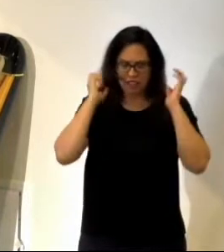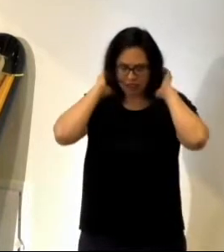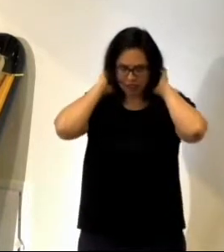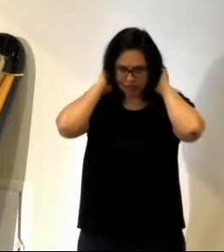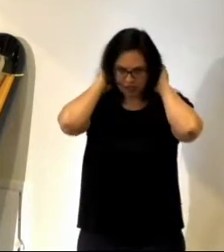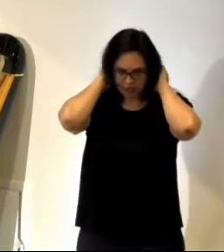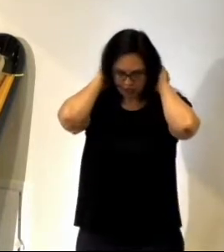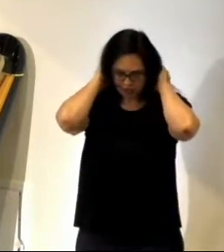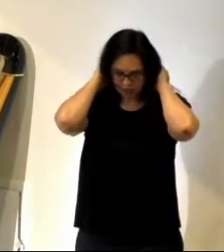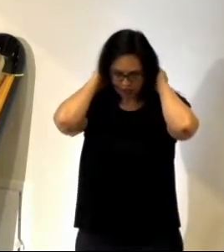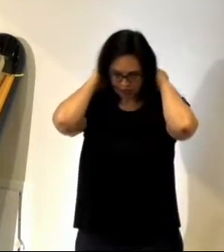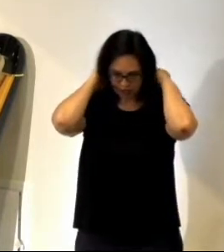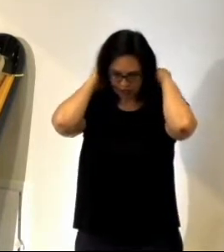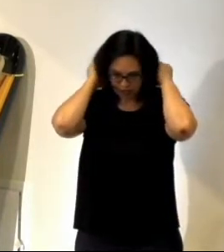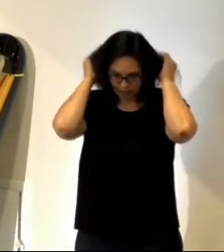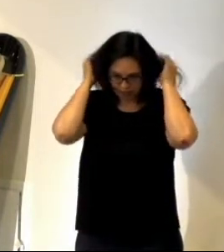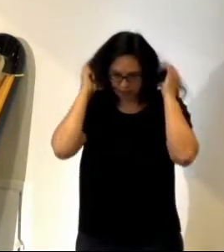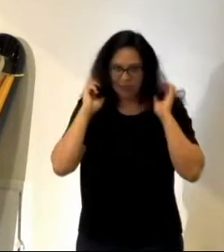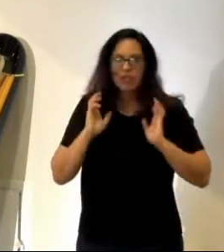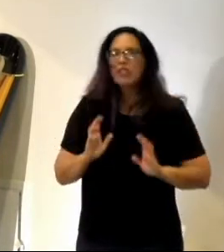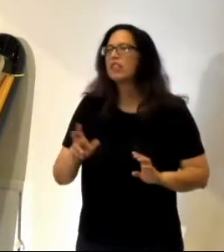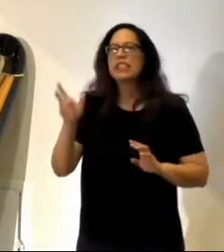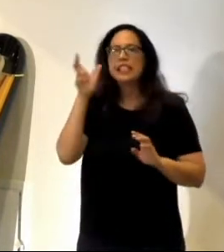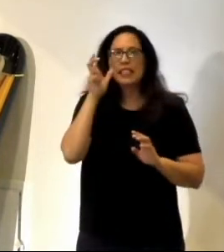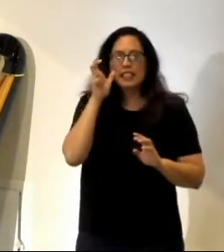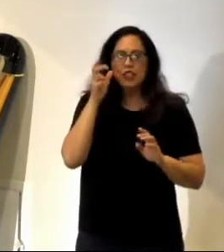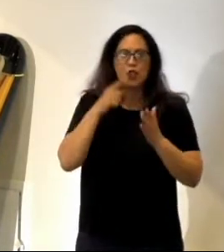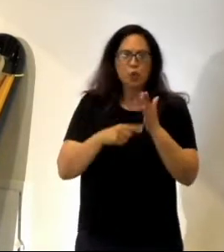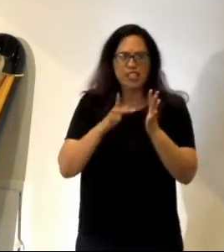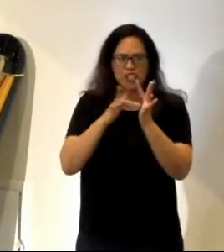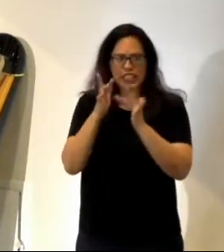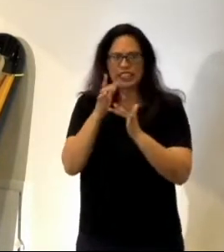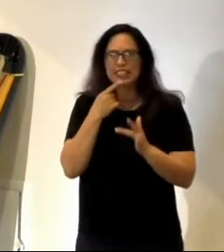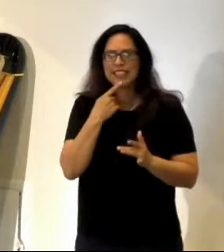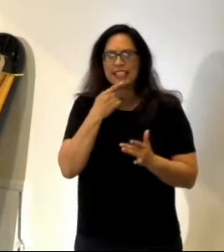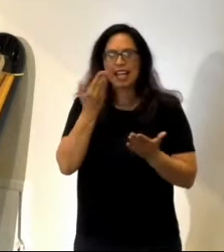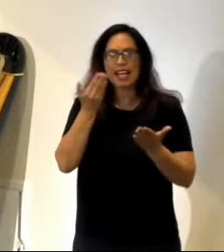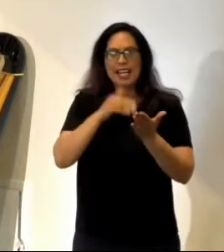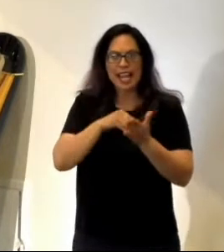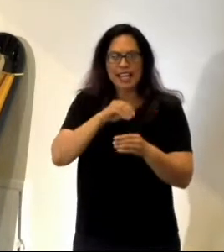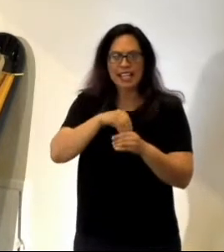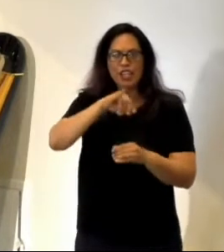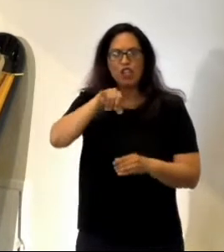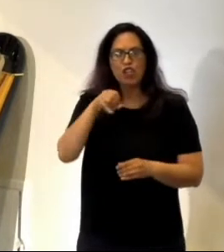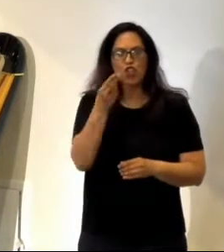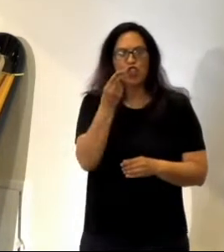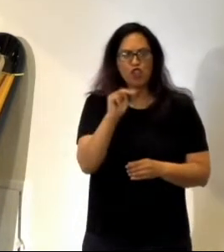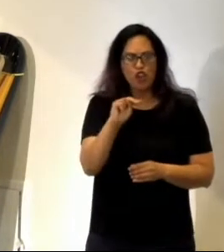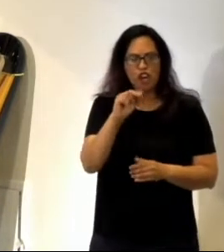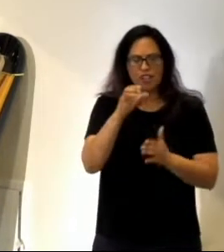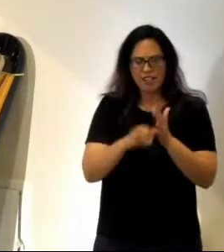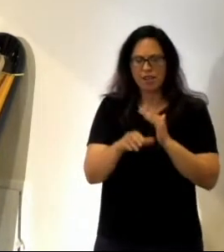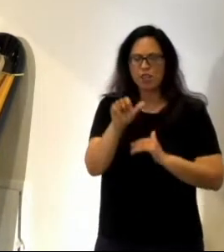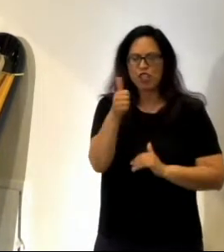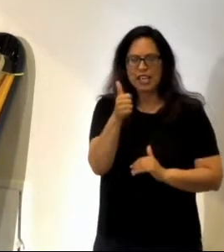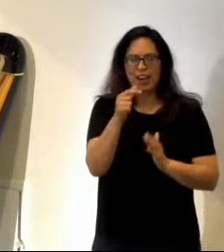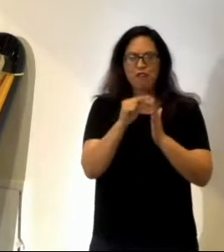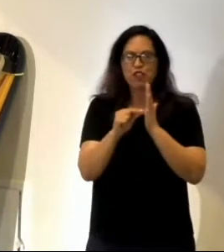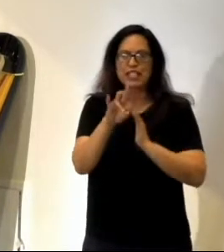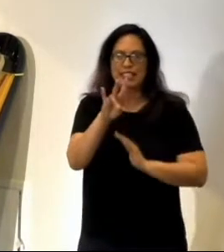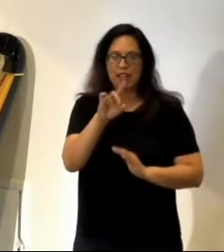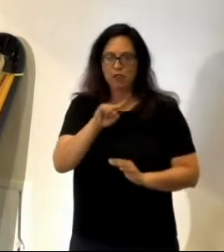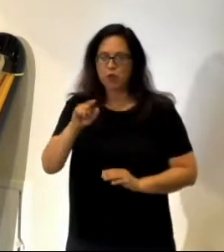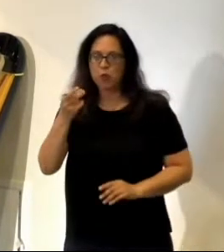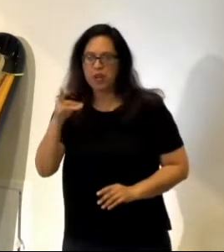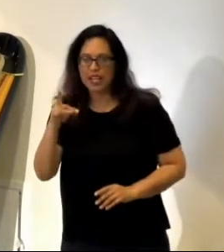being a good shepherd, listen to what Jesus says, again, in John chapter 10, verses 7 to 18. So